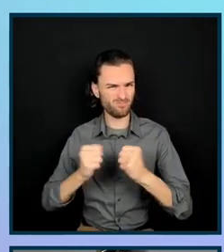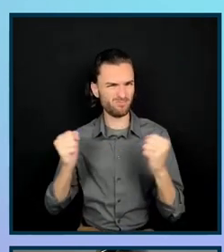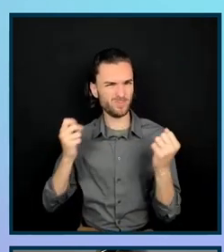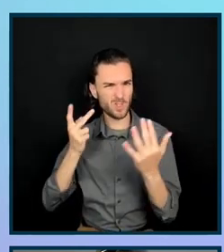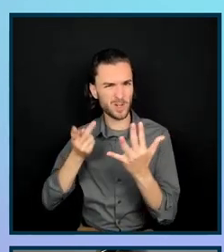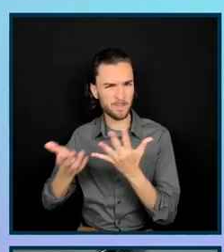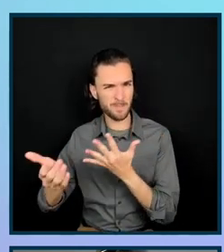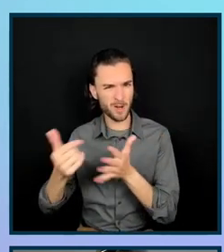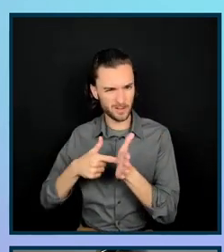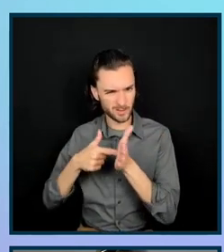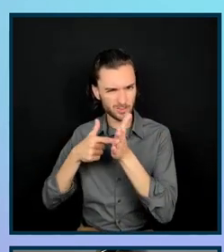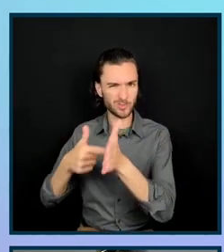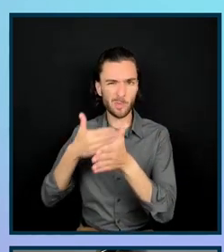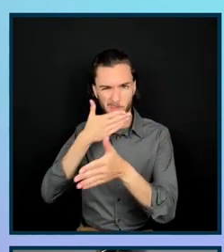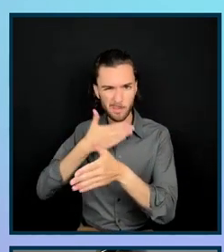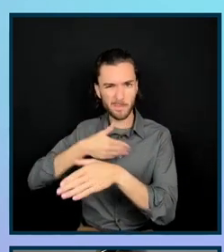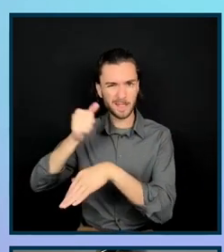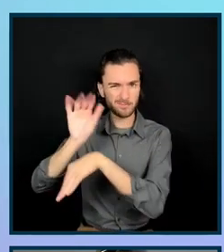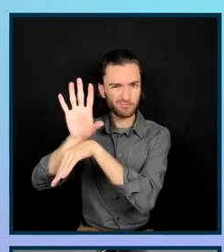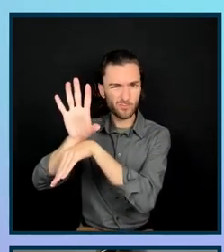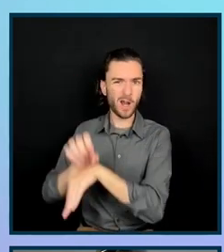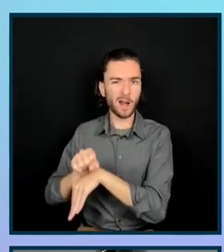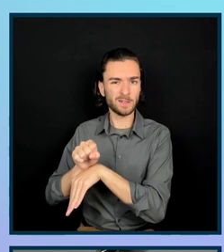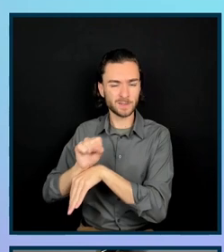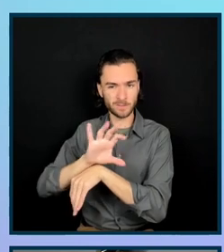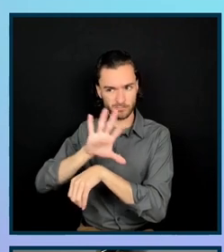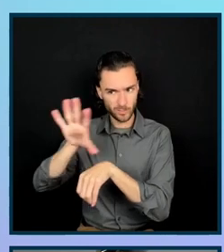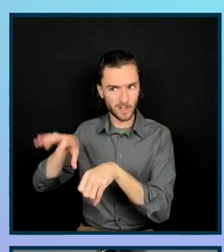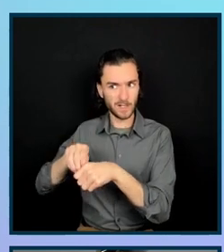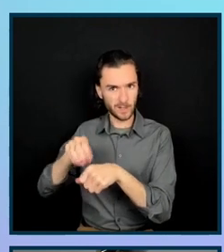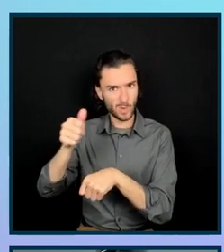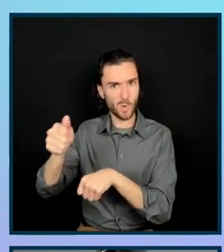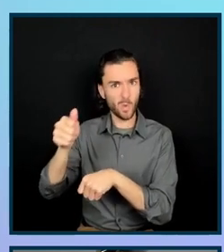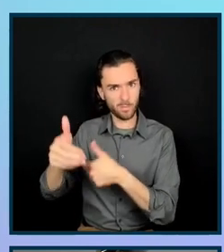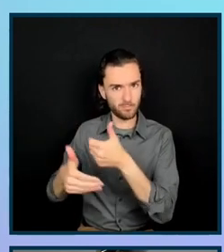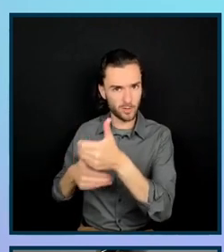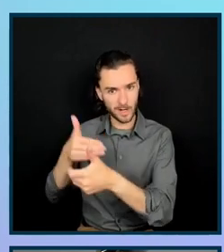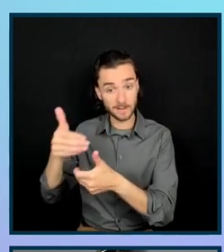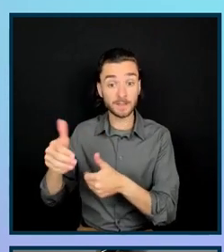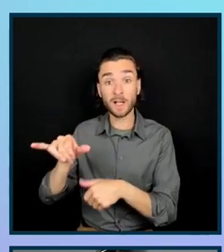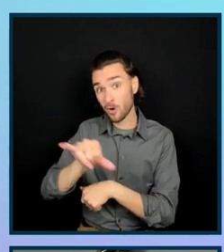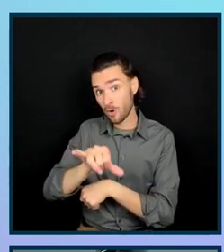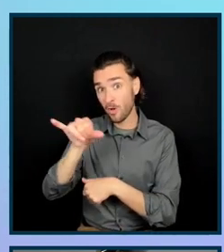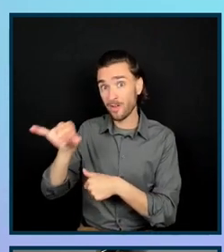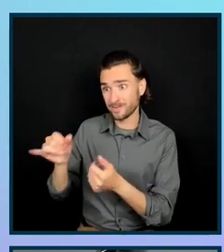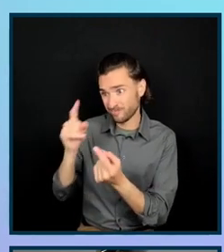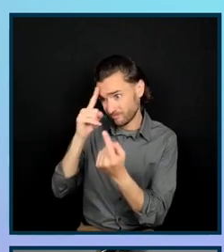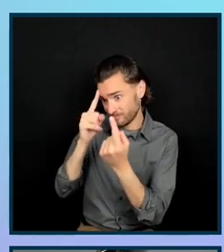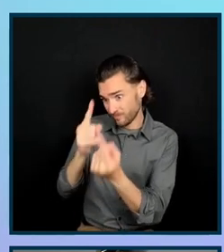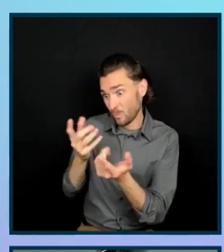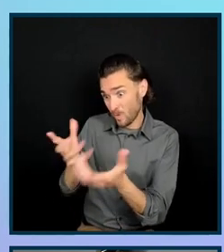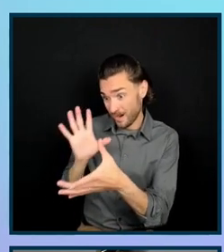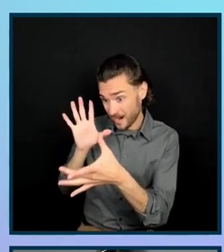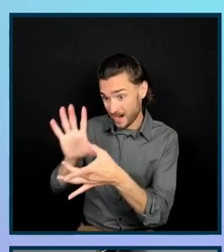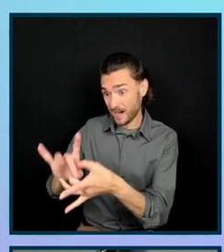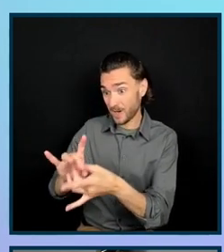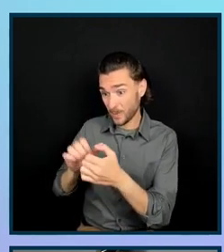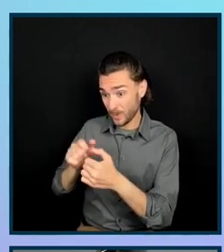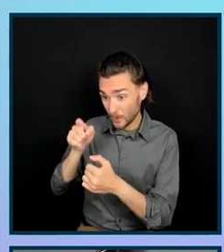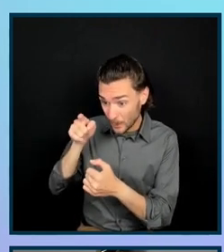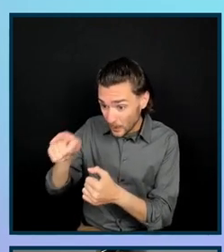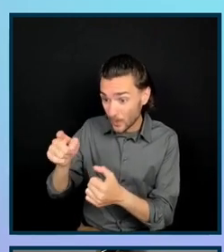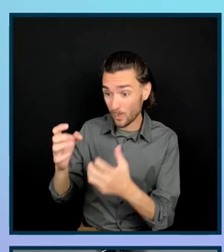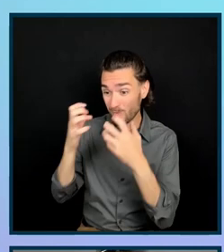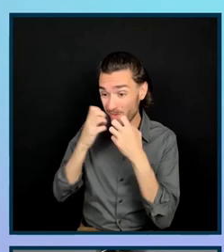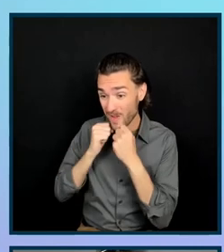inclusive best practices within your own process. It also lets users know that, hey, we really want to talk to you and we value your experiences because